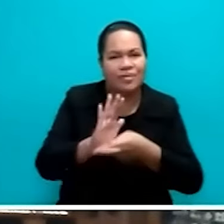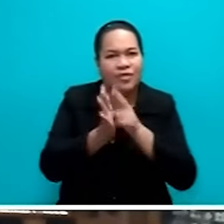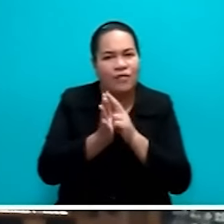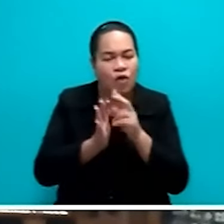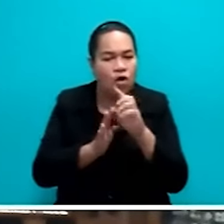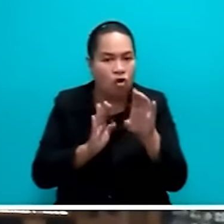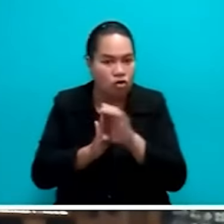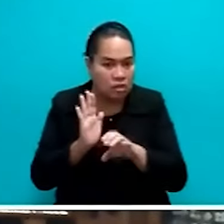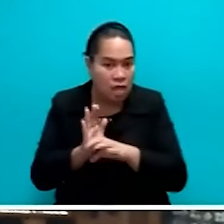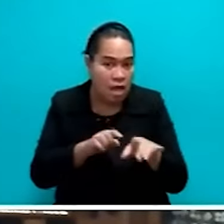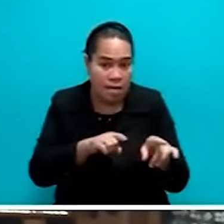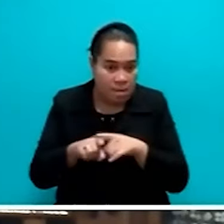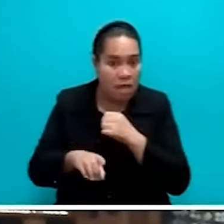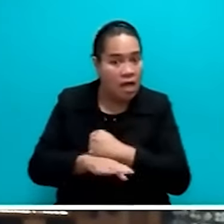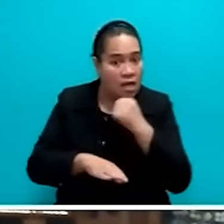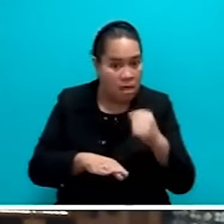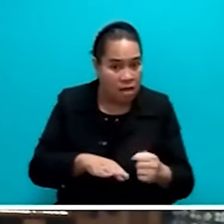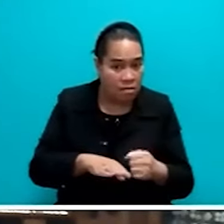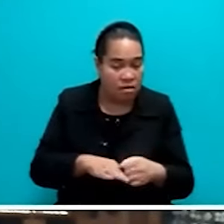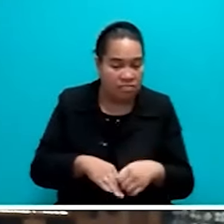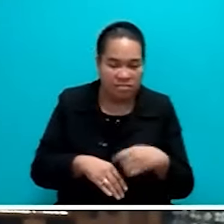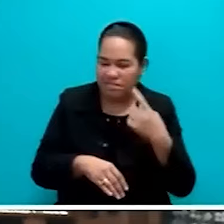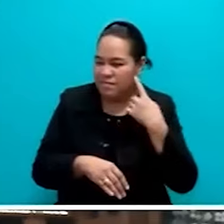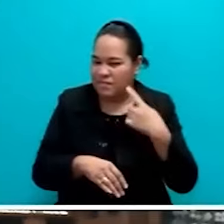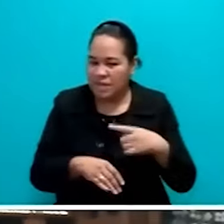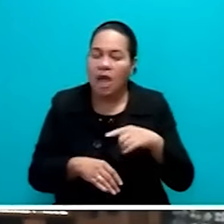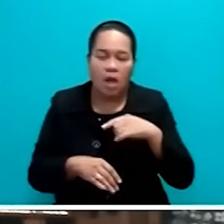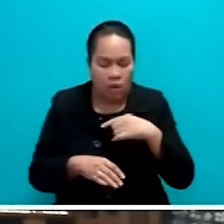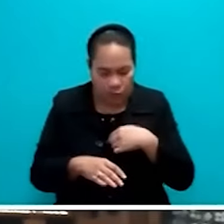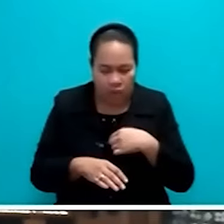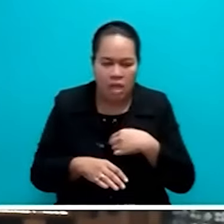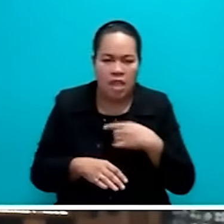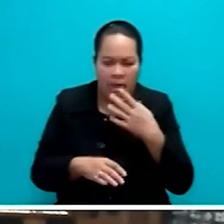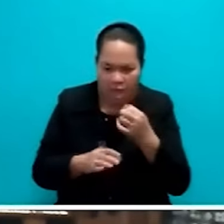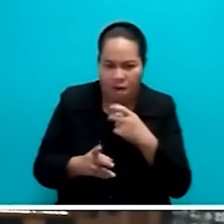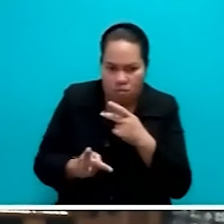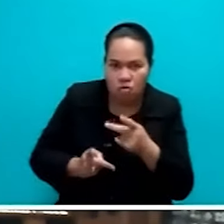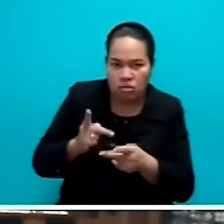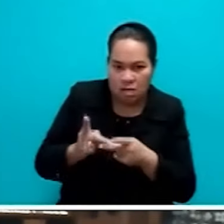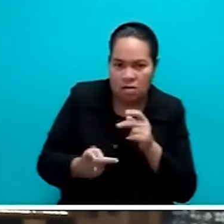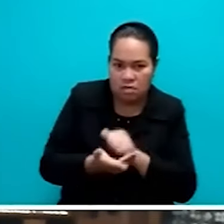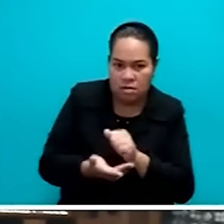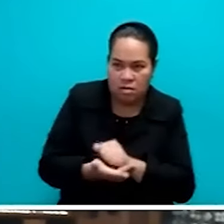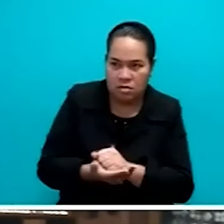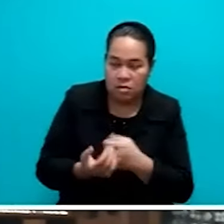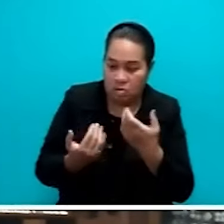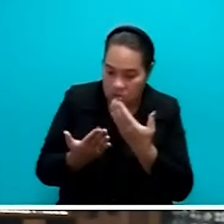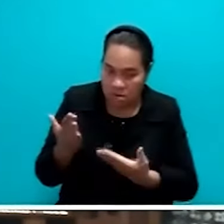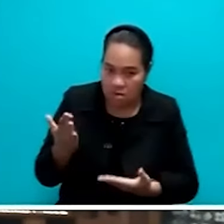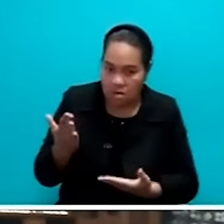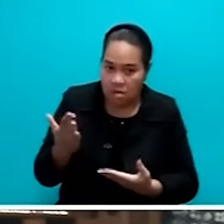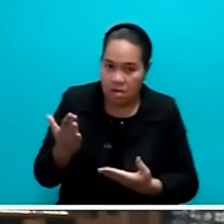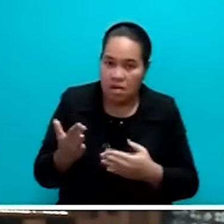that the government disrespects the process required for the amendment of our Constitution as laid out in the